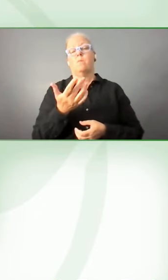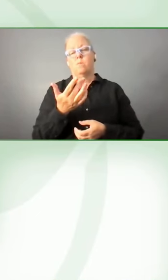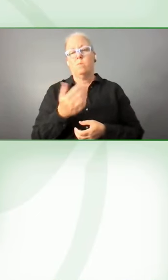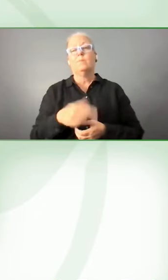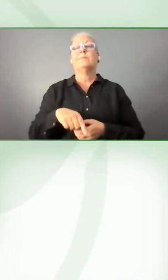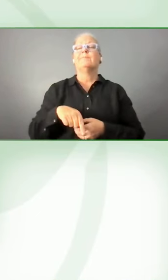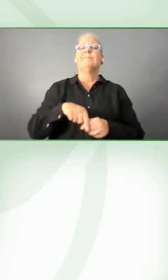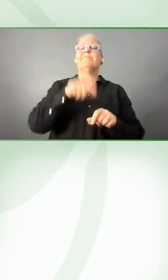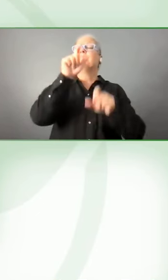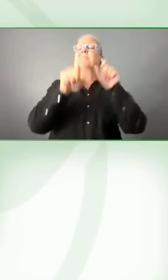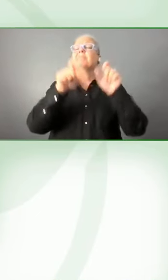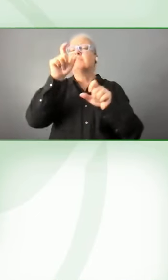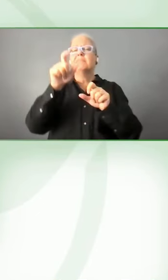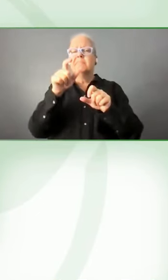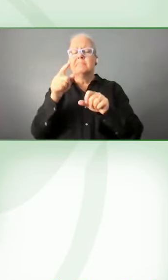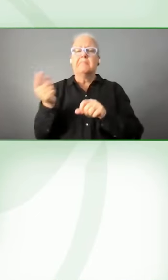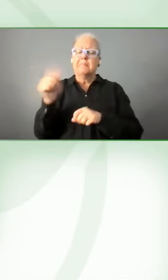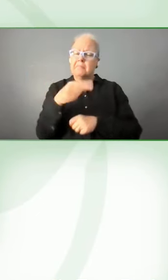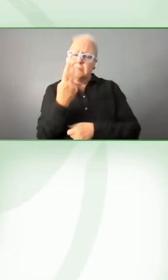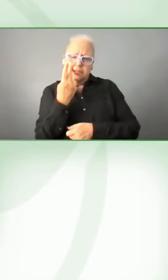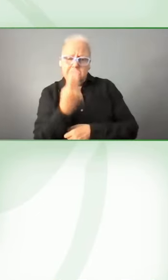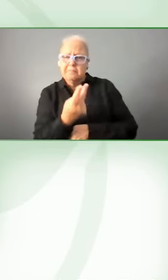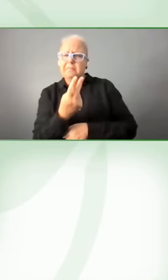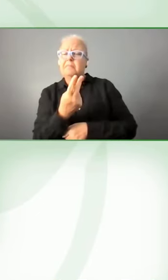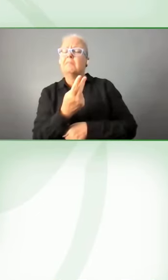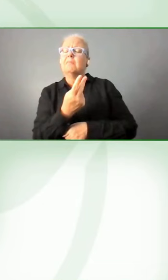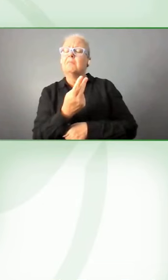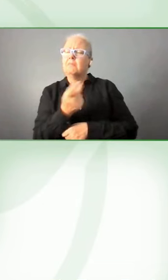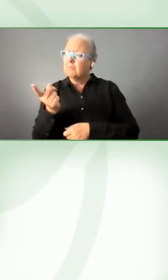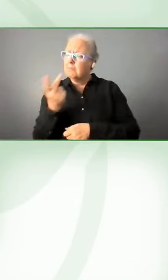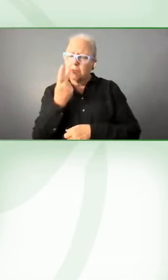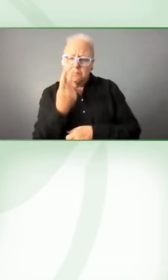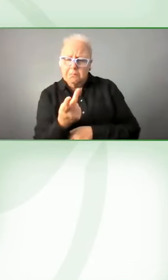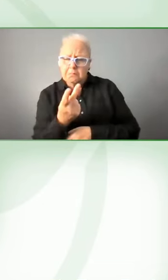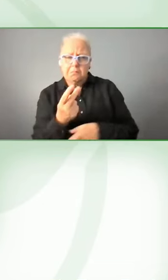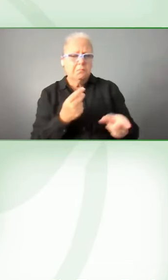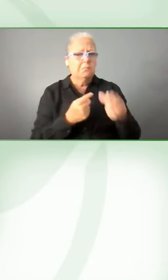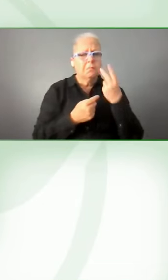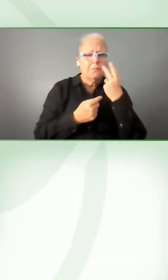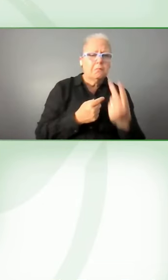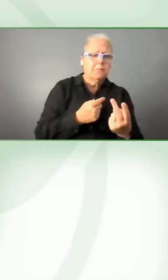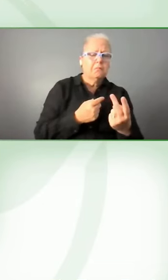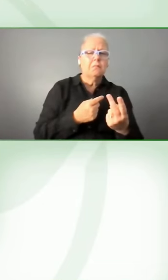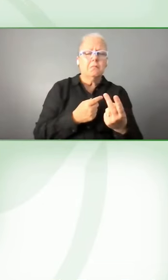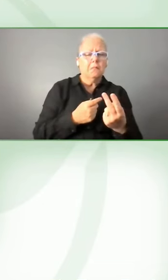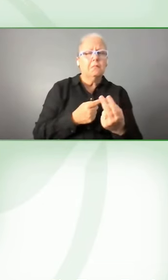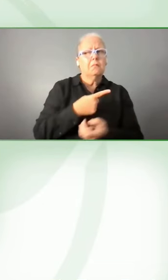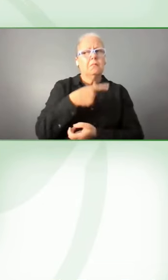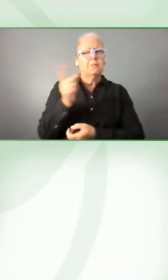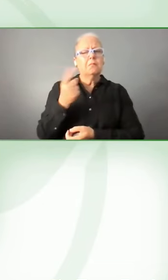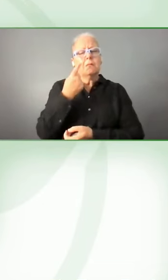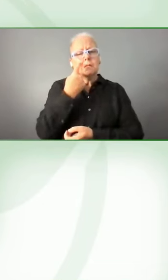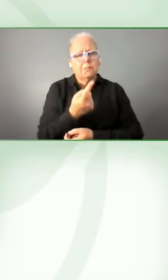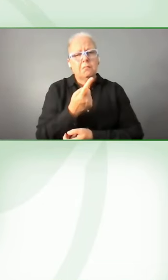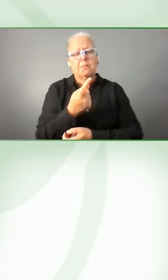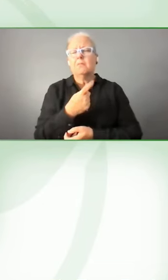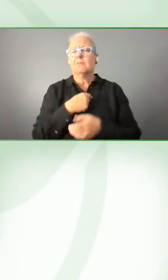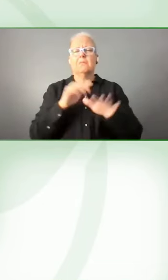The results show that we have not only around 12